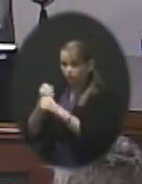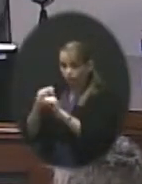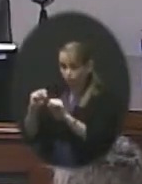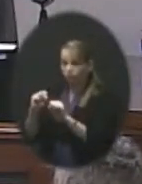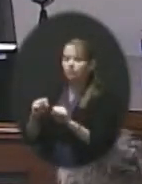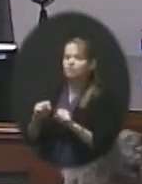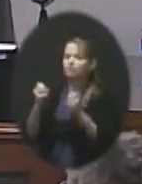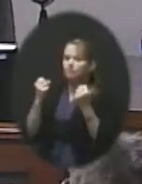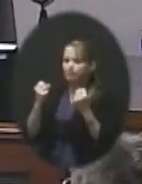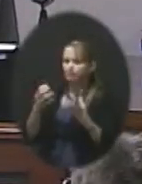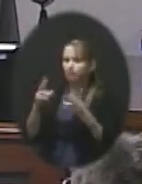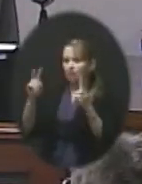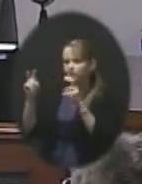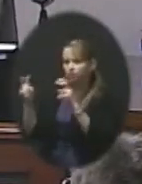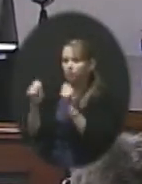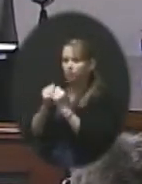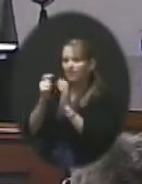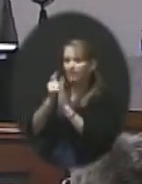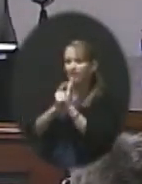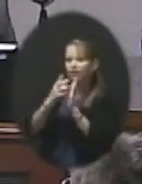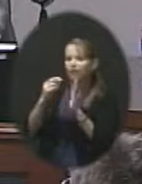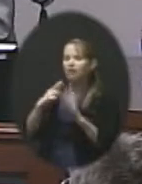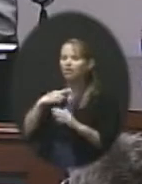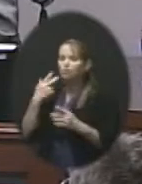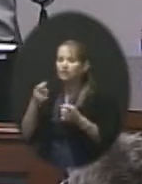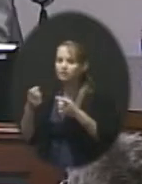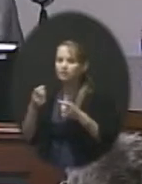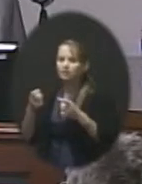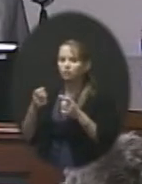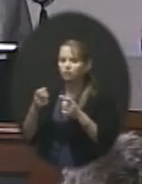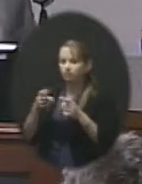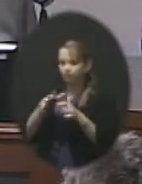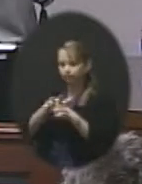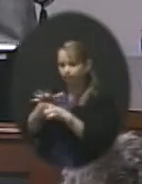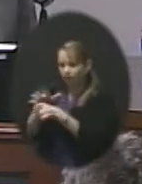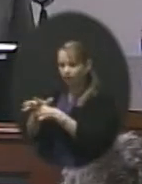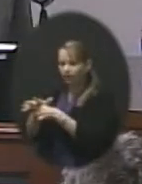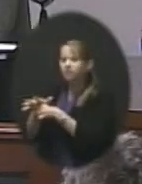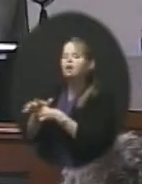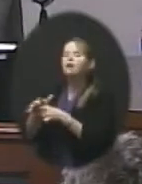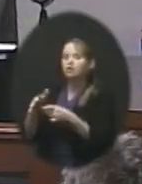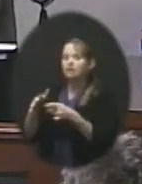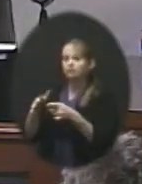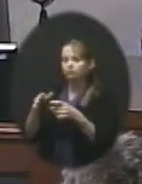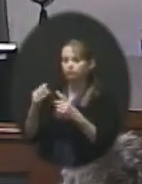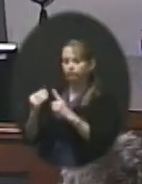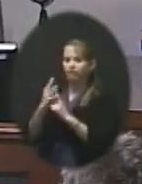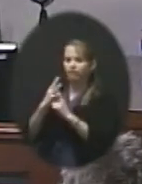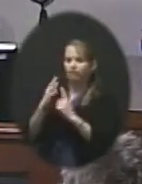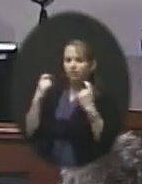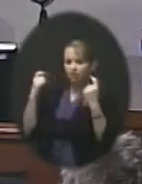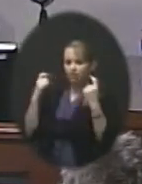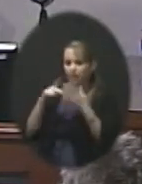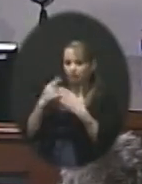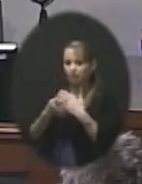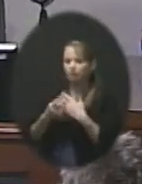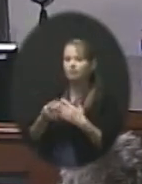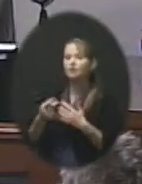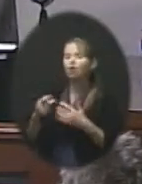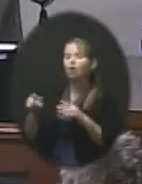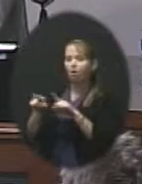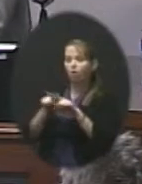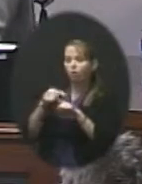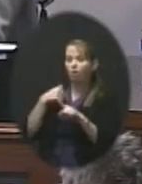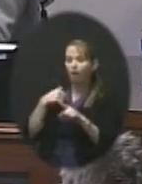legal realm and risk management realm that affect our athletic programs. Additionally, I conduct classes, our annual summer